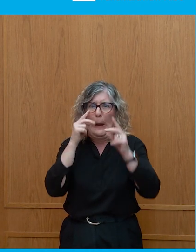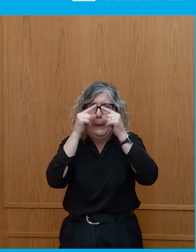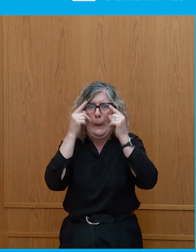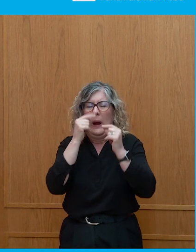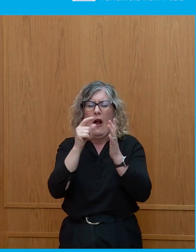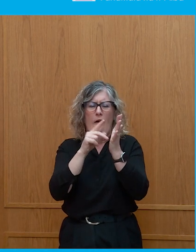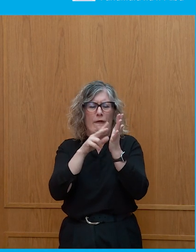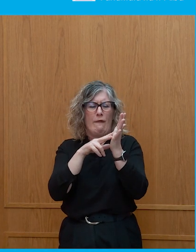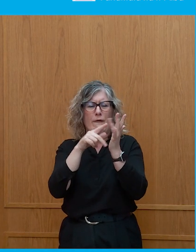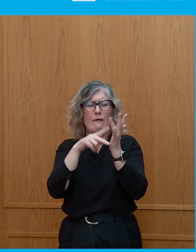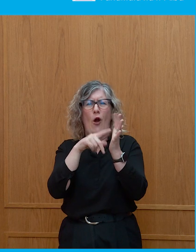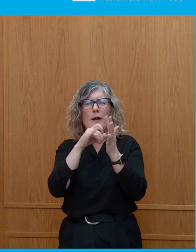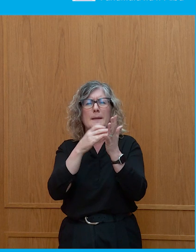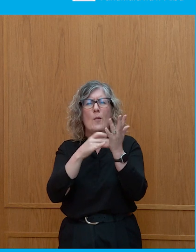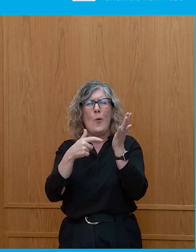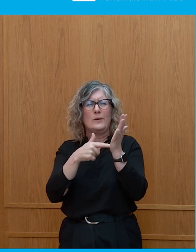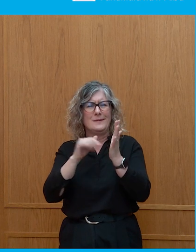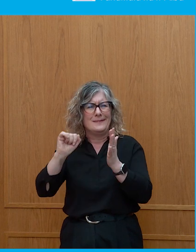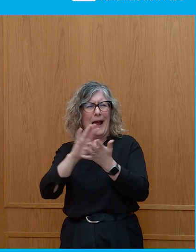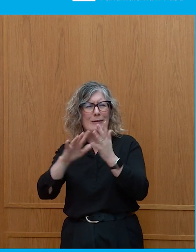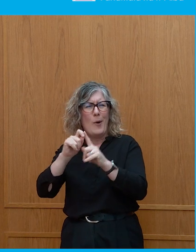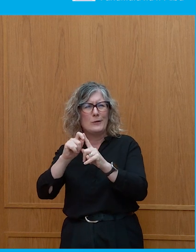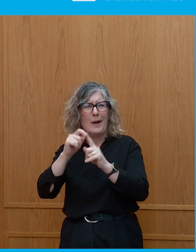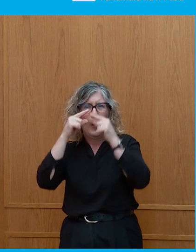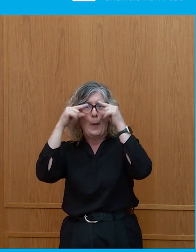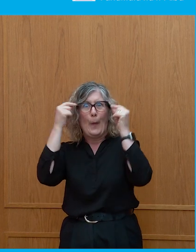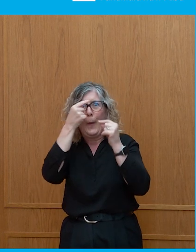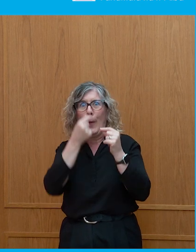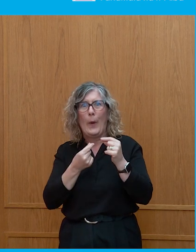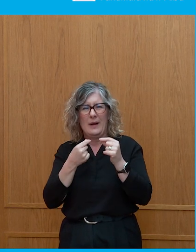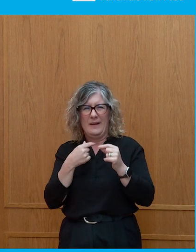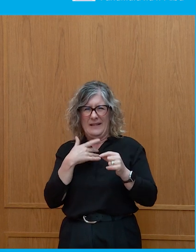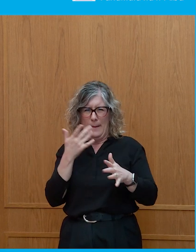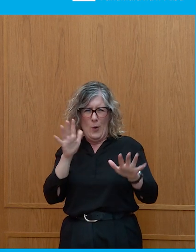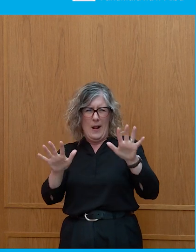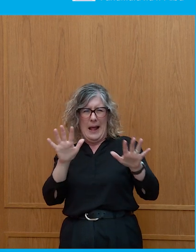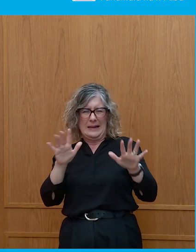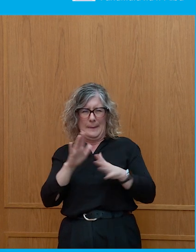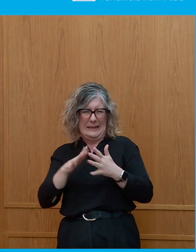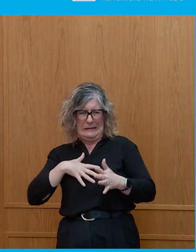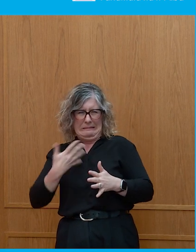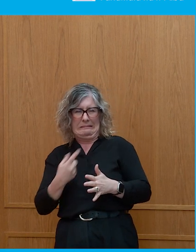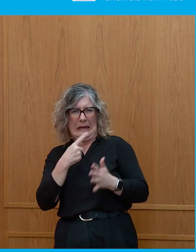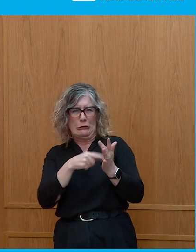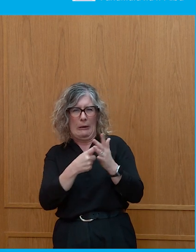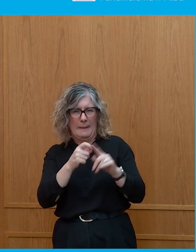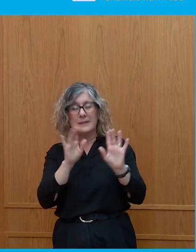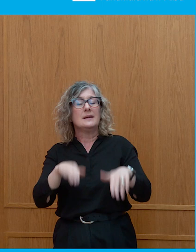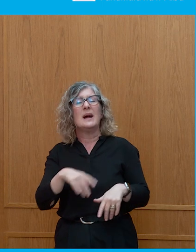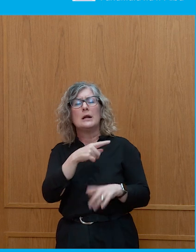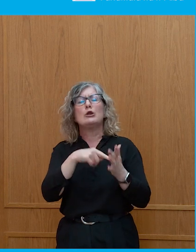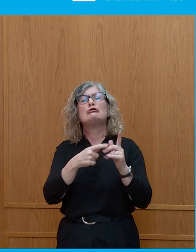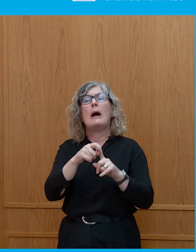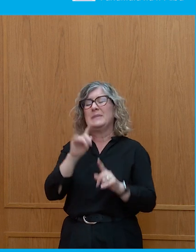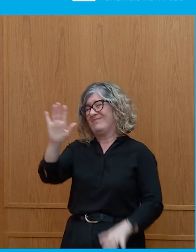He's been saying since day one, if I don't win in a landslide, it's because the Democrats cheated.